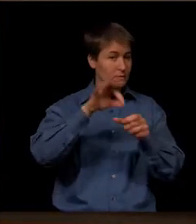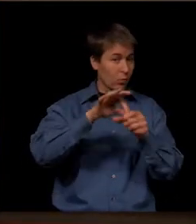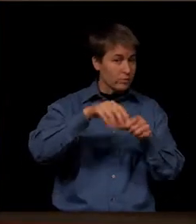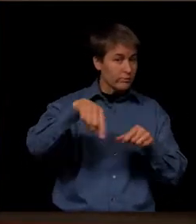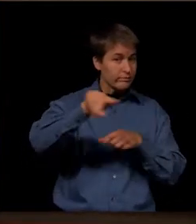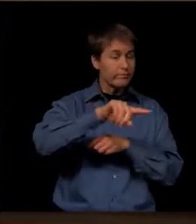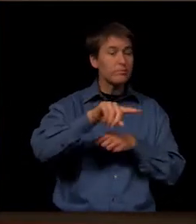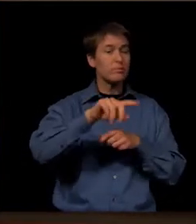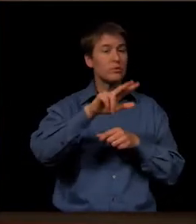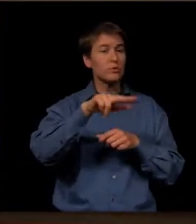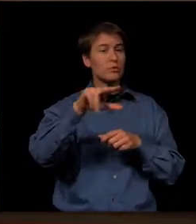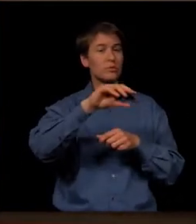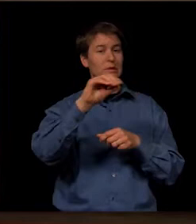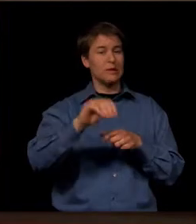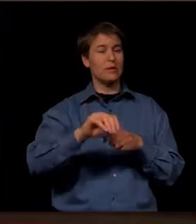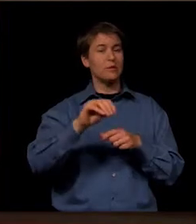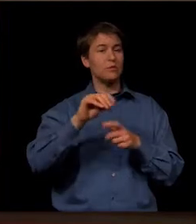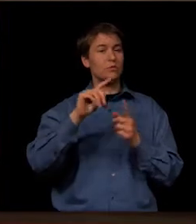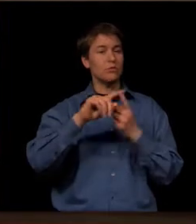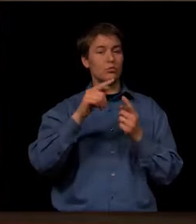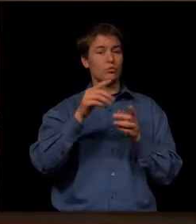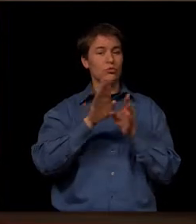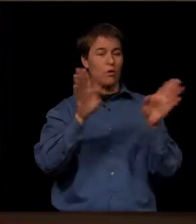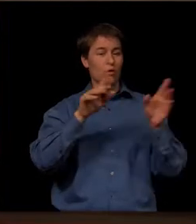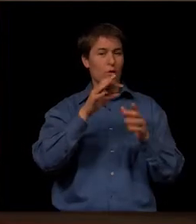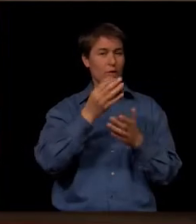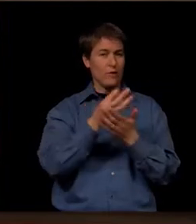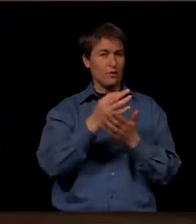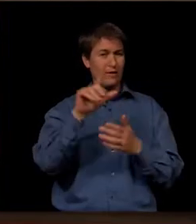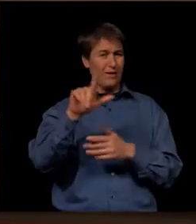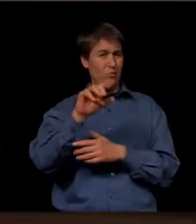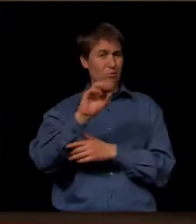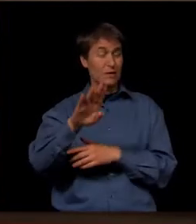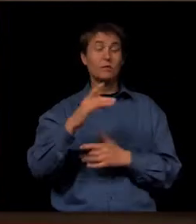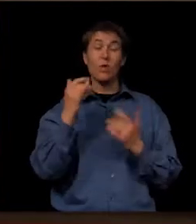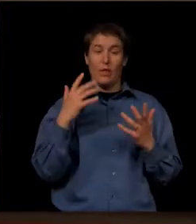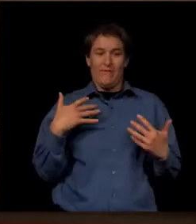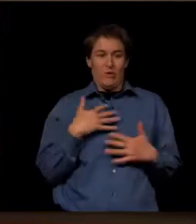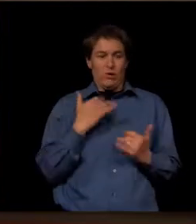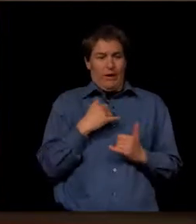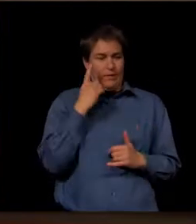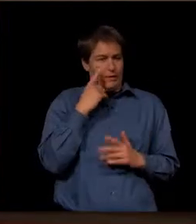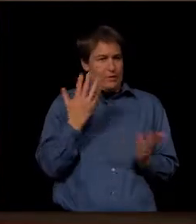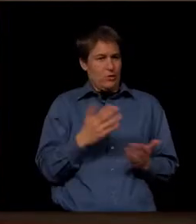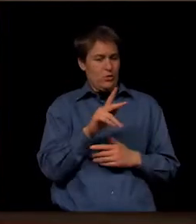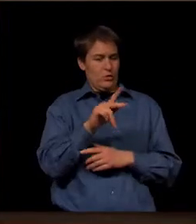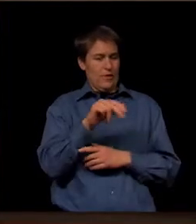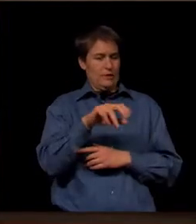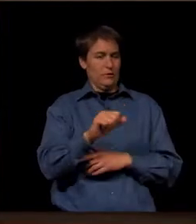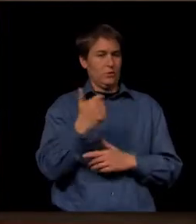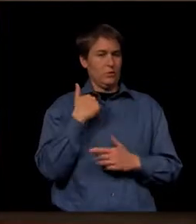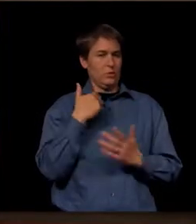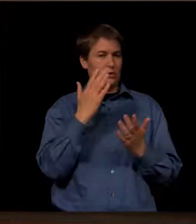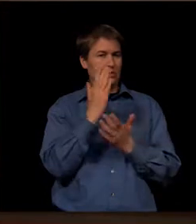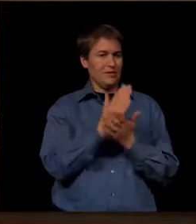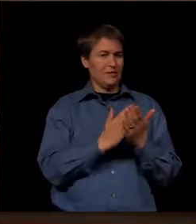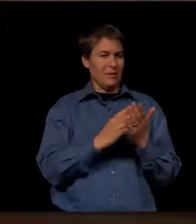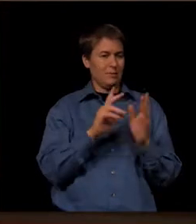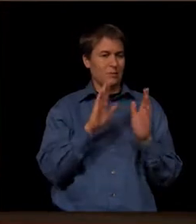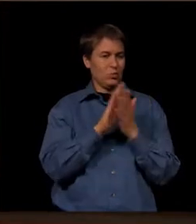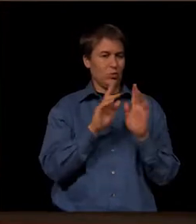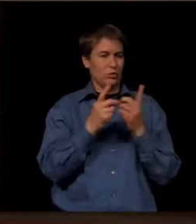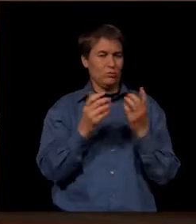general fund of LOB. And so we're, again, the fear I think is in Kansas, we are separating some districts from the others